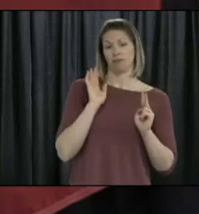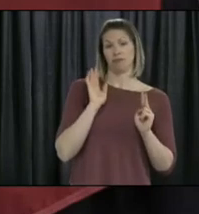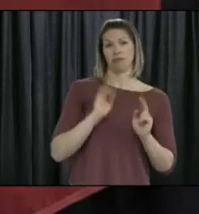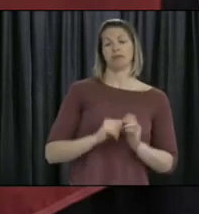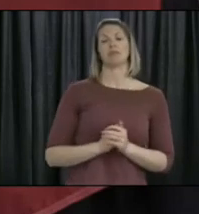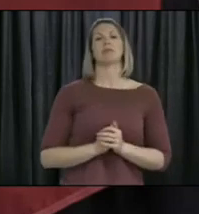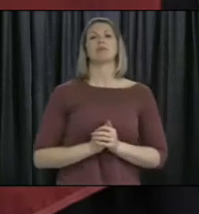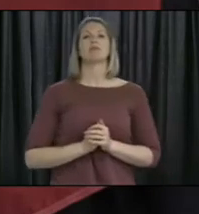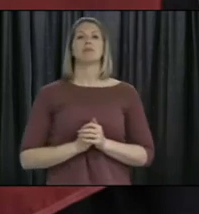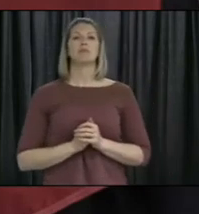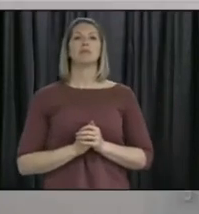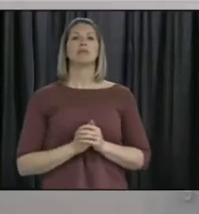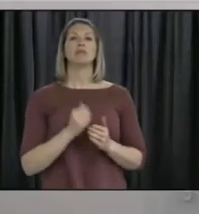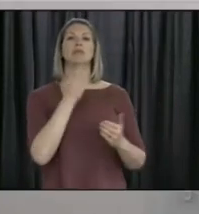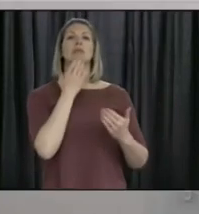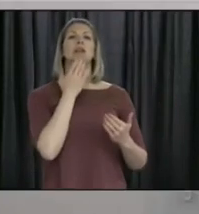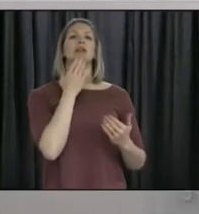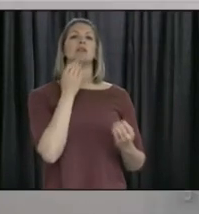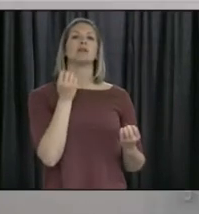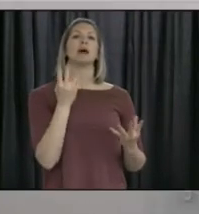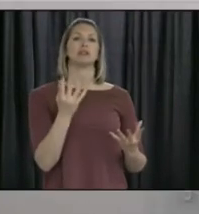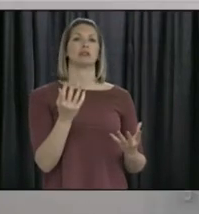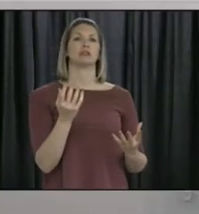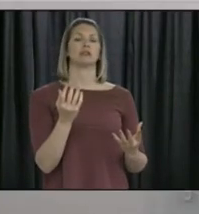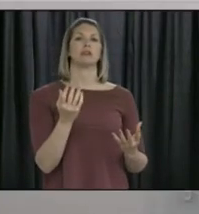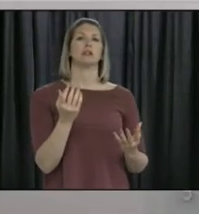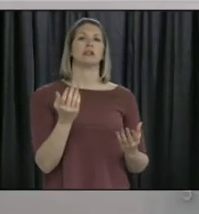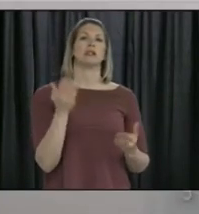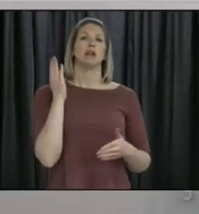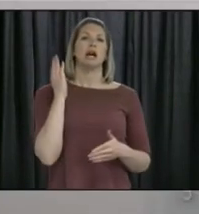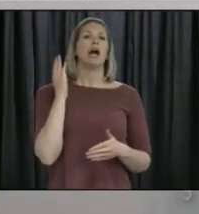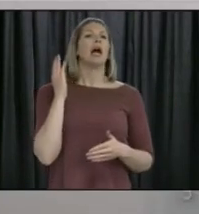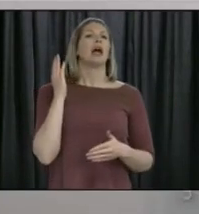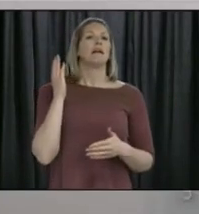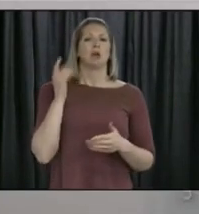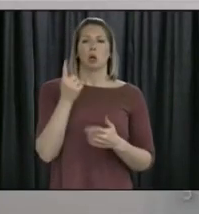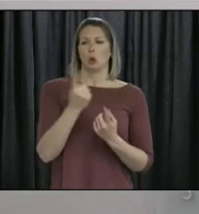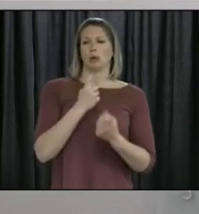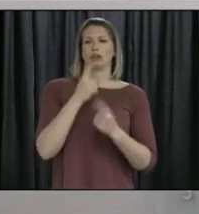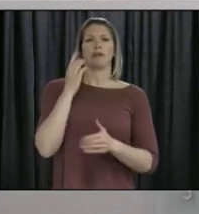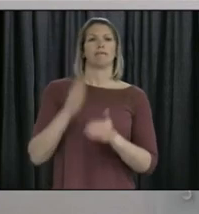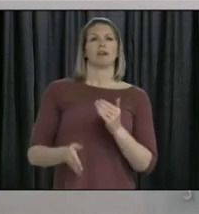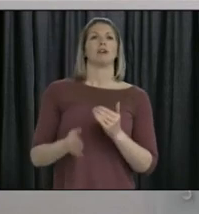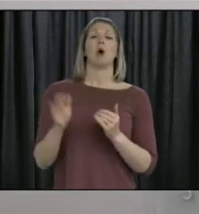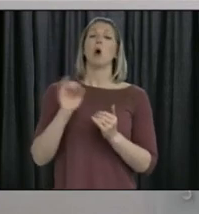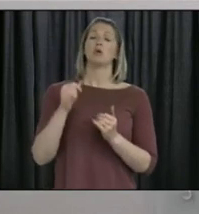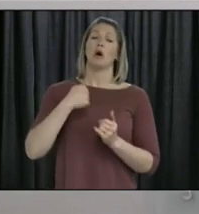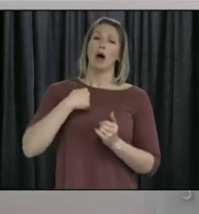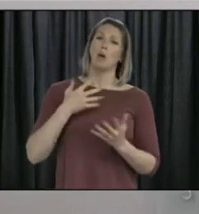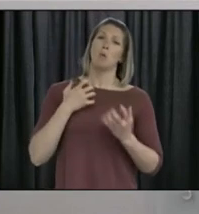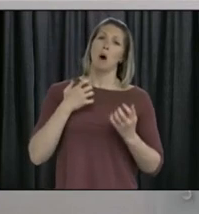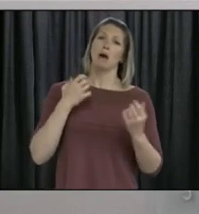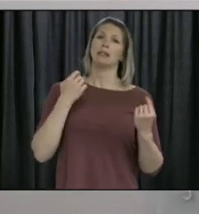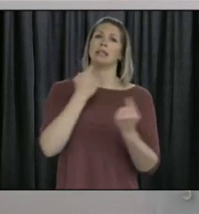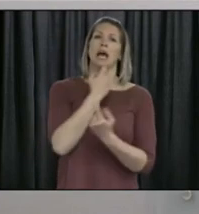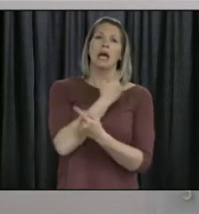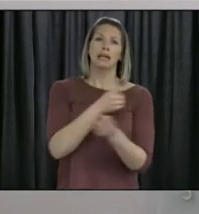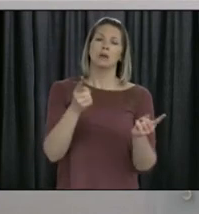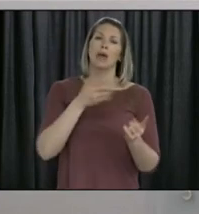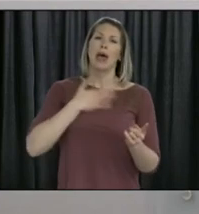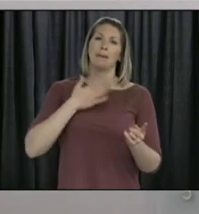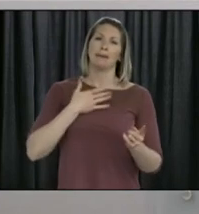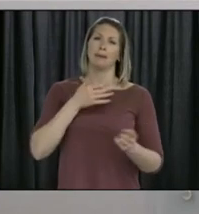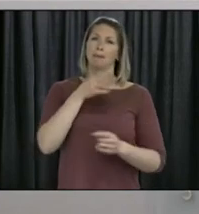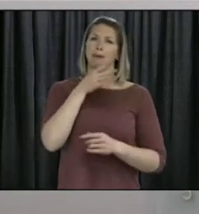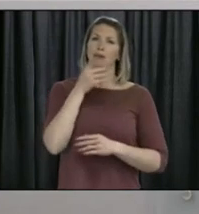Thank you very much. The time for questions has ended. And I, too, would like to extend a happy Mother's Day to all of our mothers in the province, especially my mom. Please